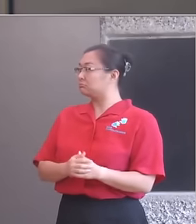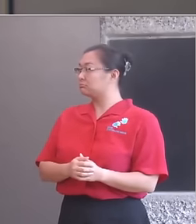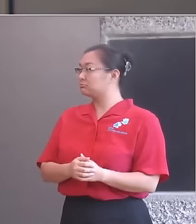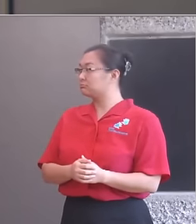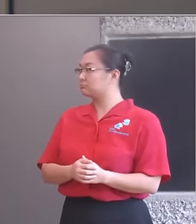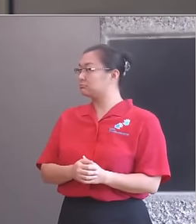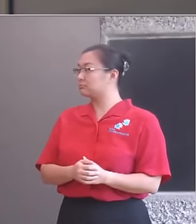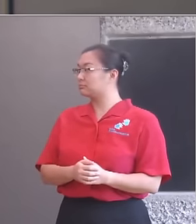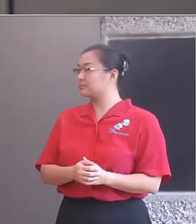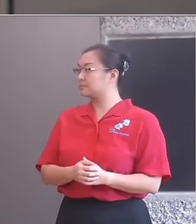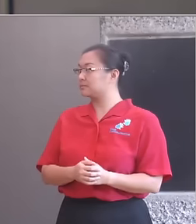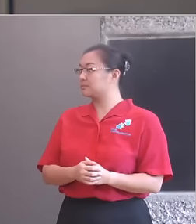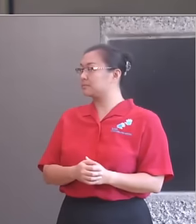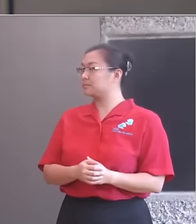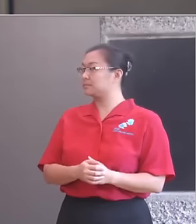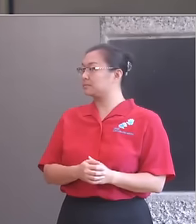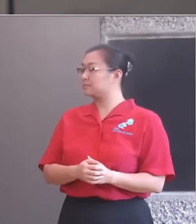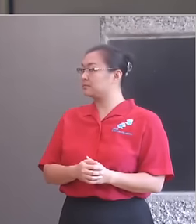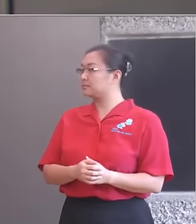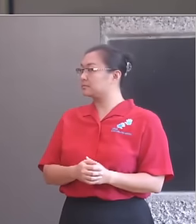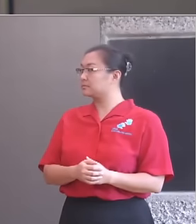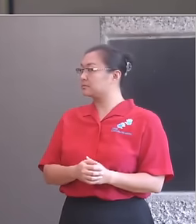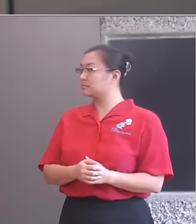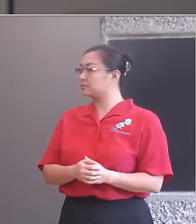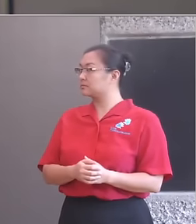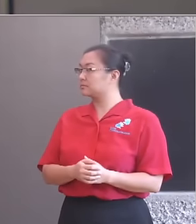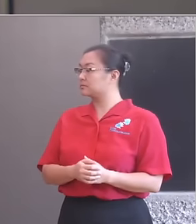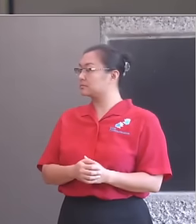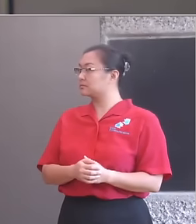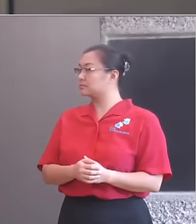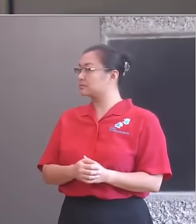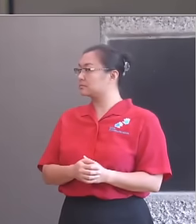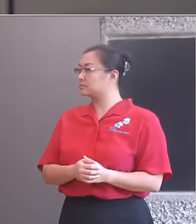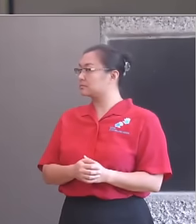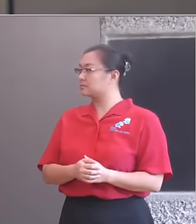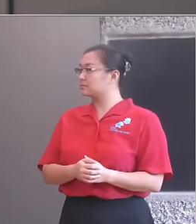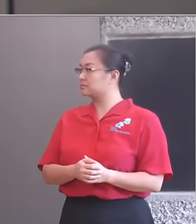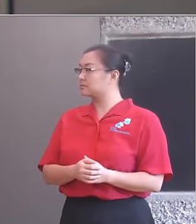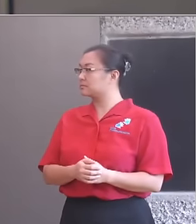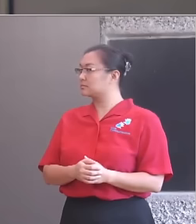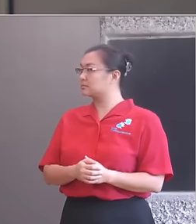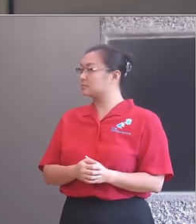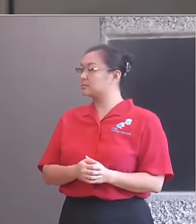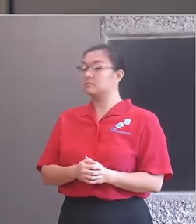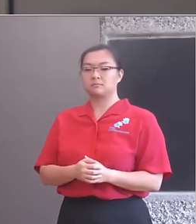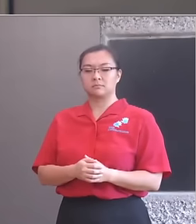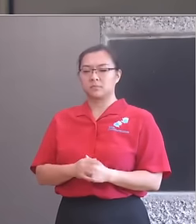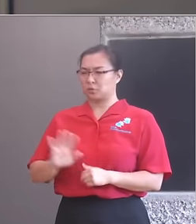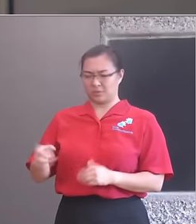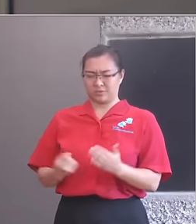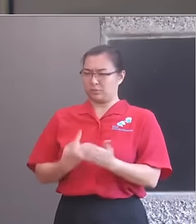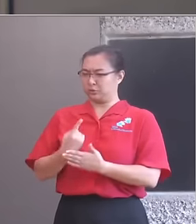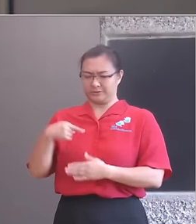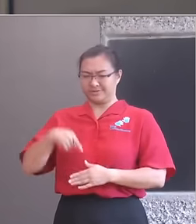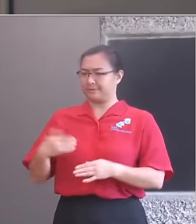report came direct action, came the music education hubs, which I think have been a huge success, have really